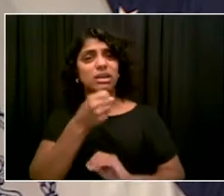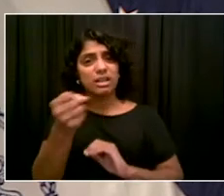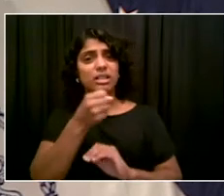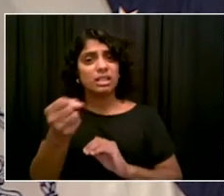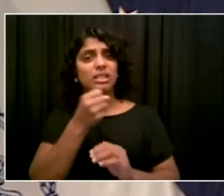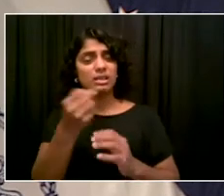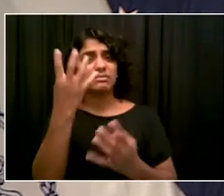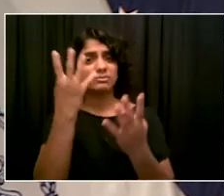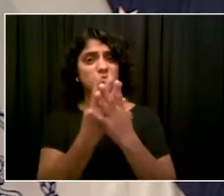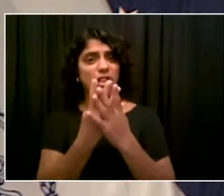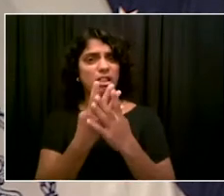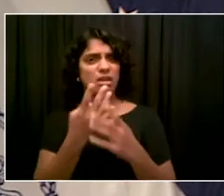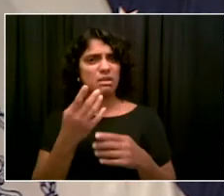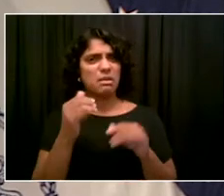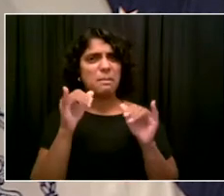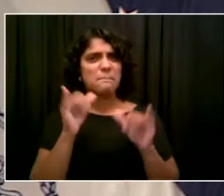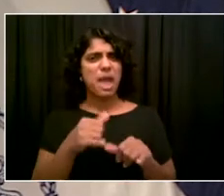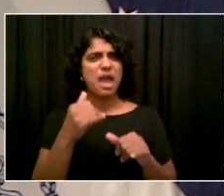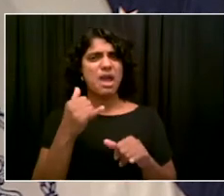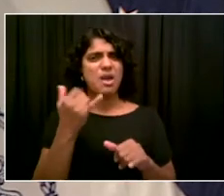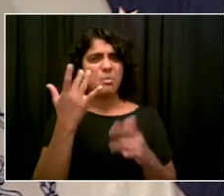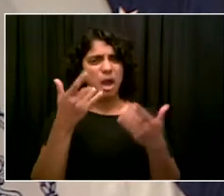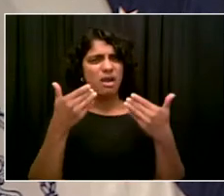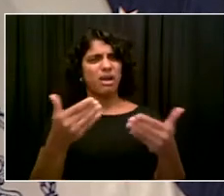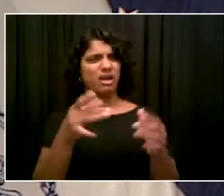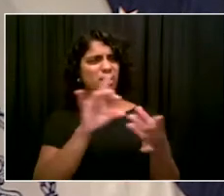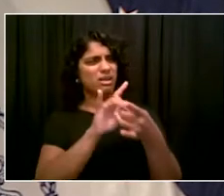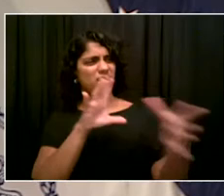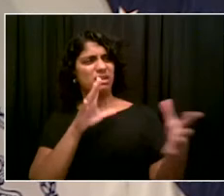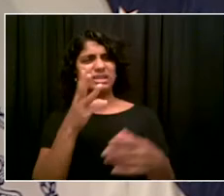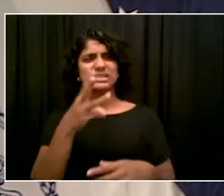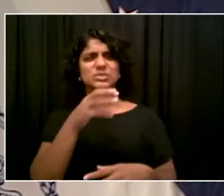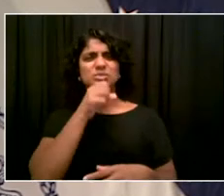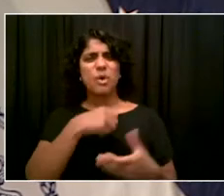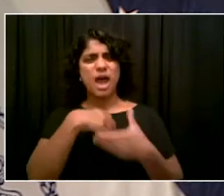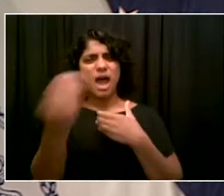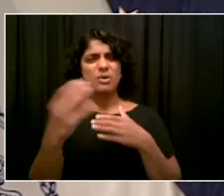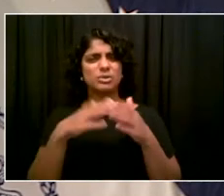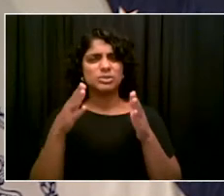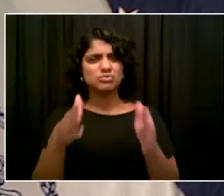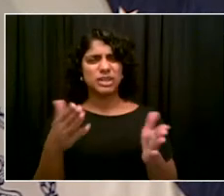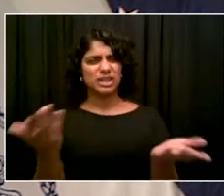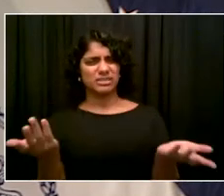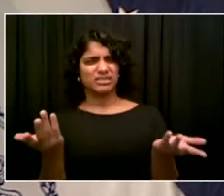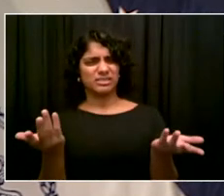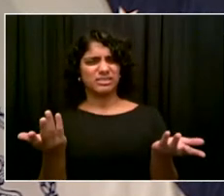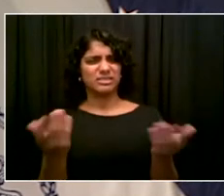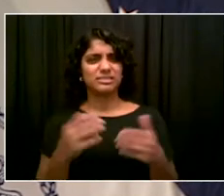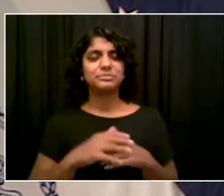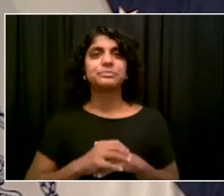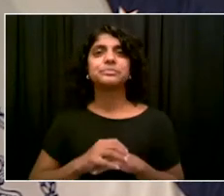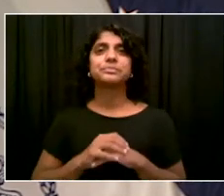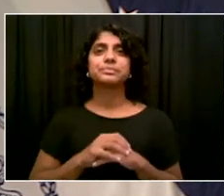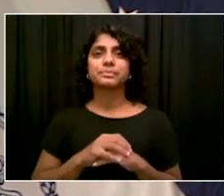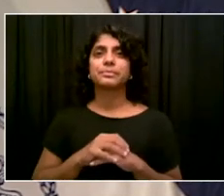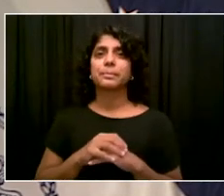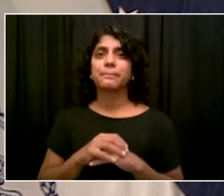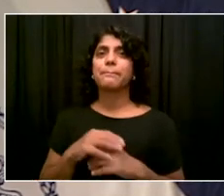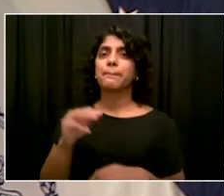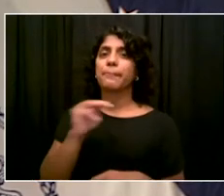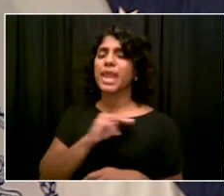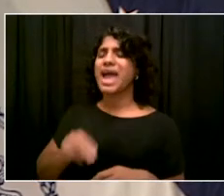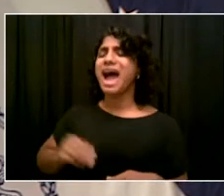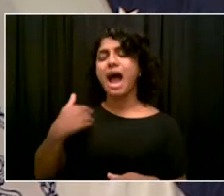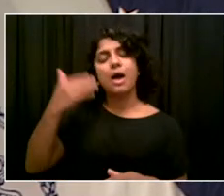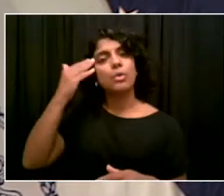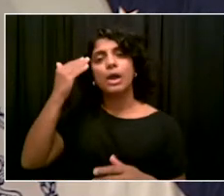Oh, yeah. Juliette, look, we've got so much more we've got to do here. And I share his outrage. We can't see anything involving